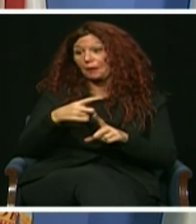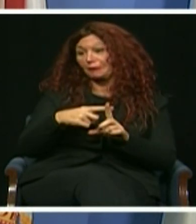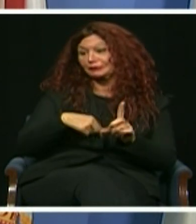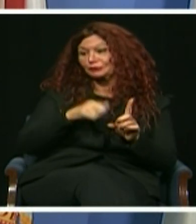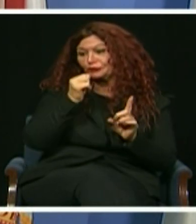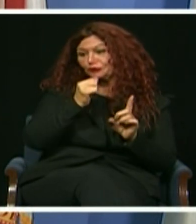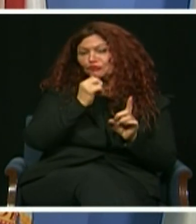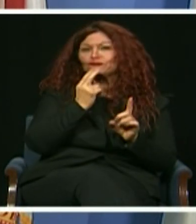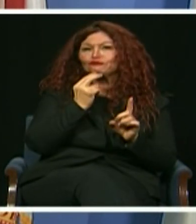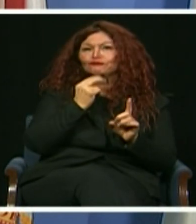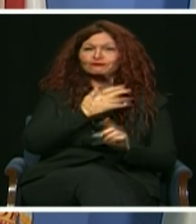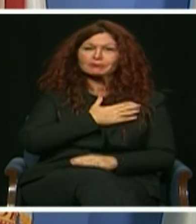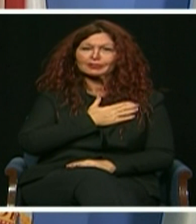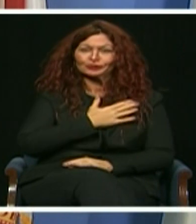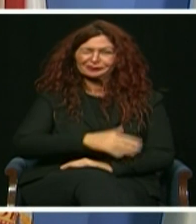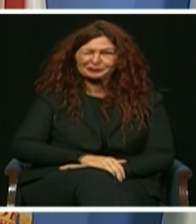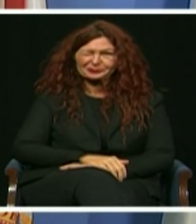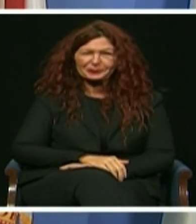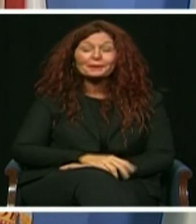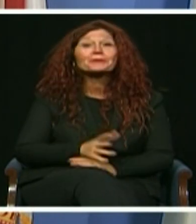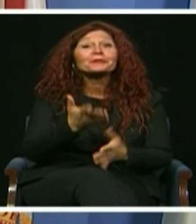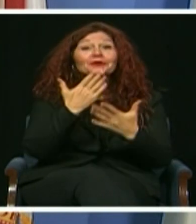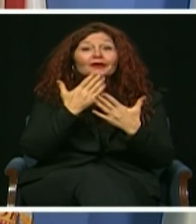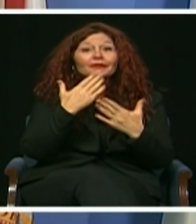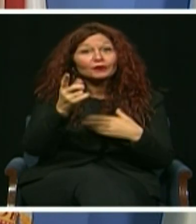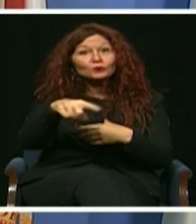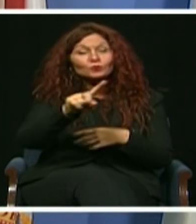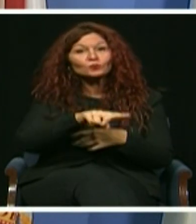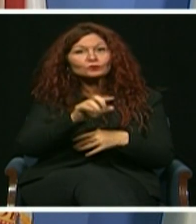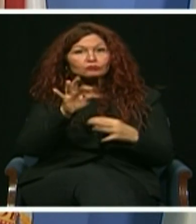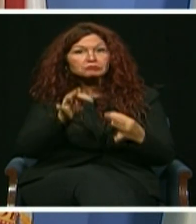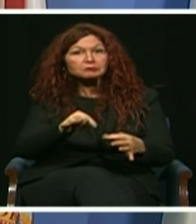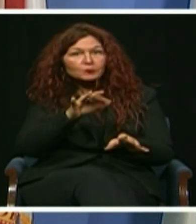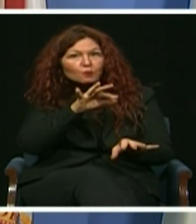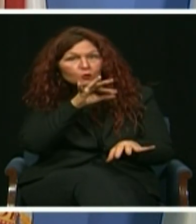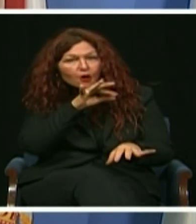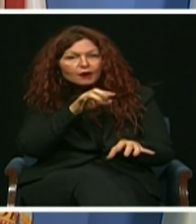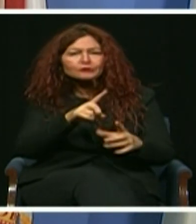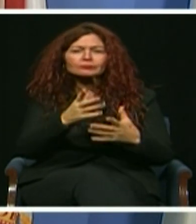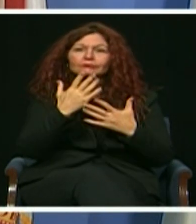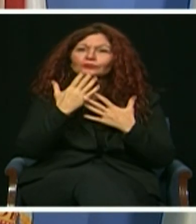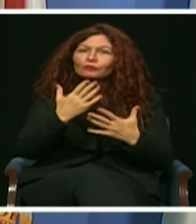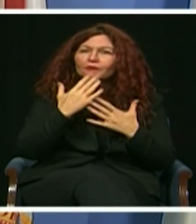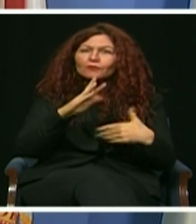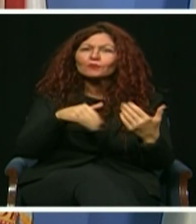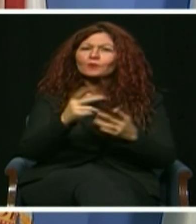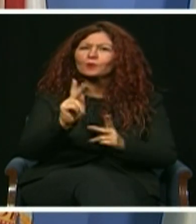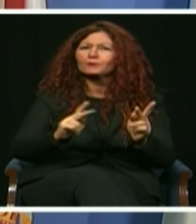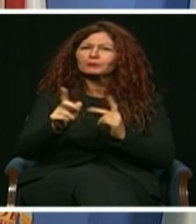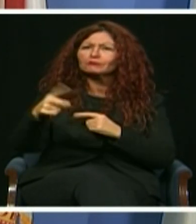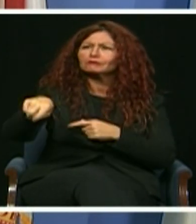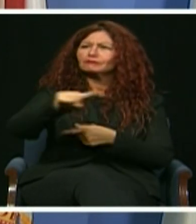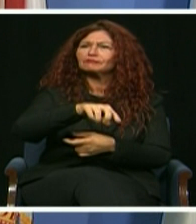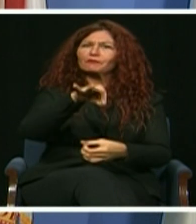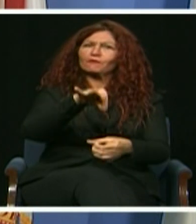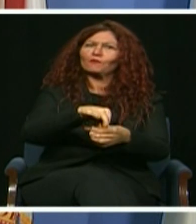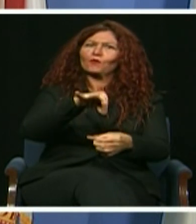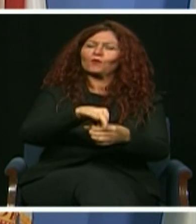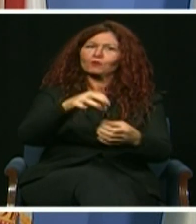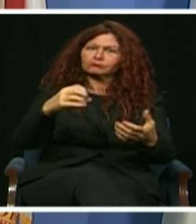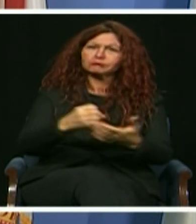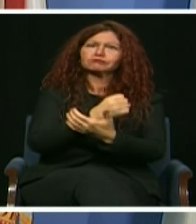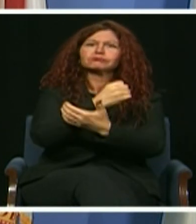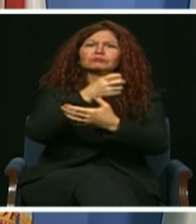Thanks to all of you for tuning in. I'm grateful to you and all the people of this great county that entrusted me to lead us forward.